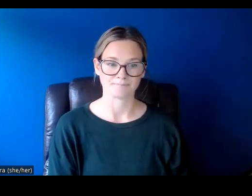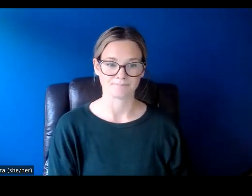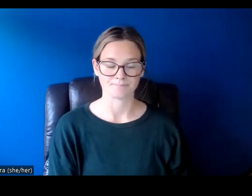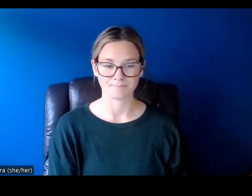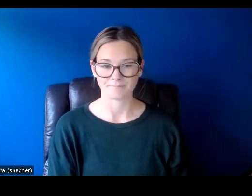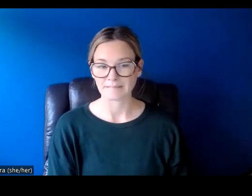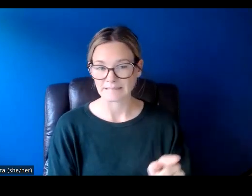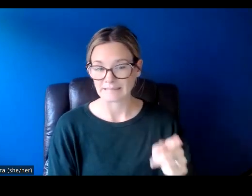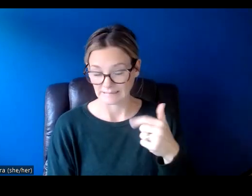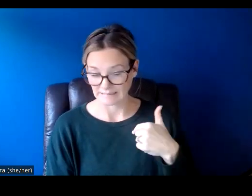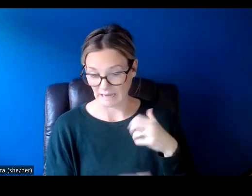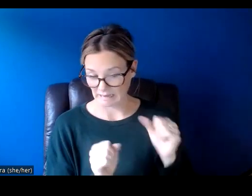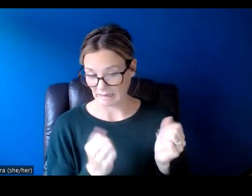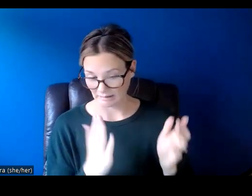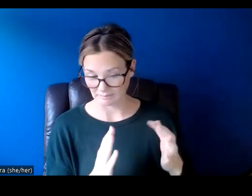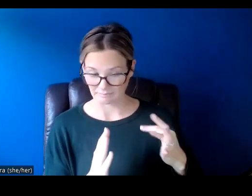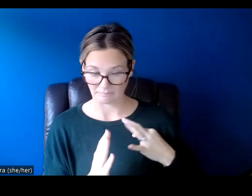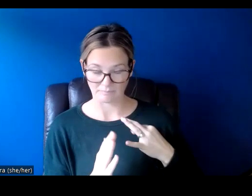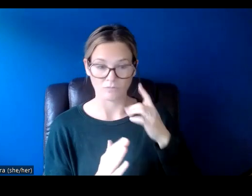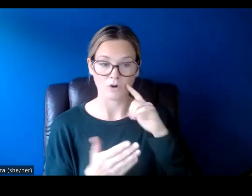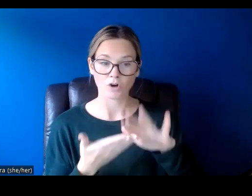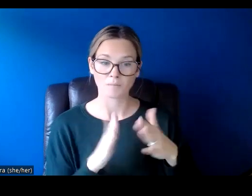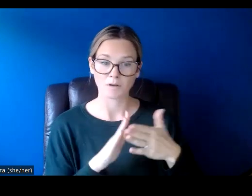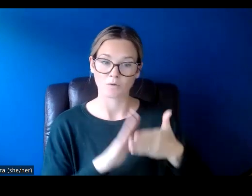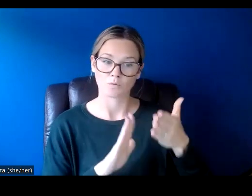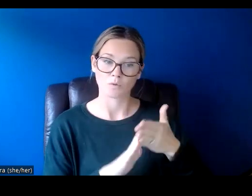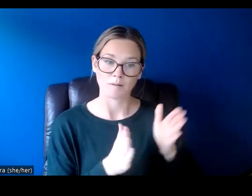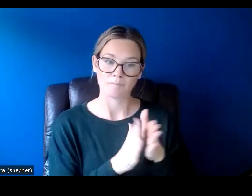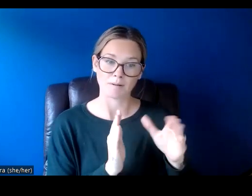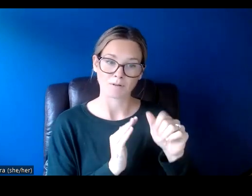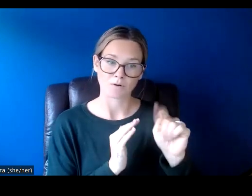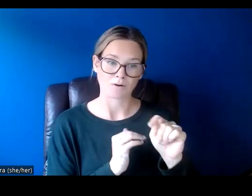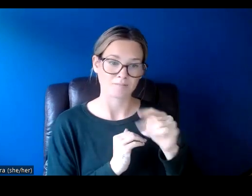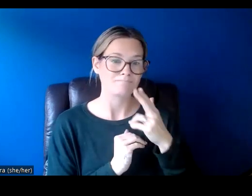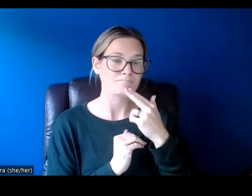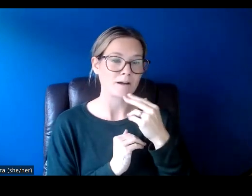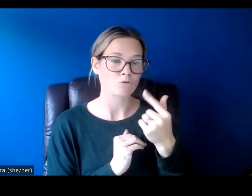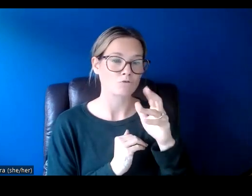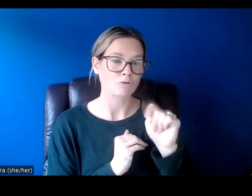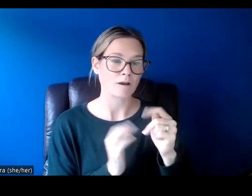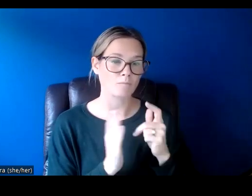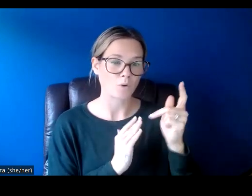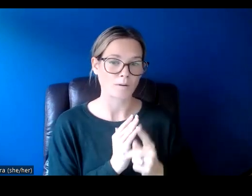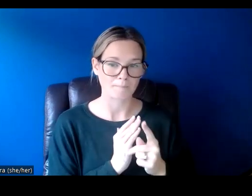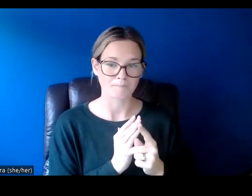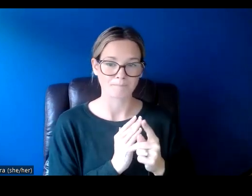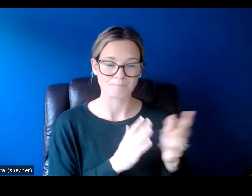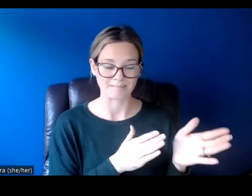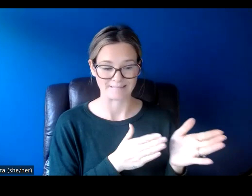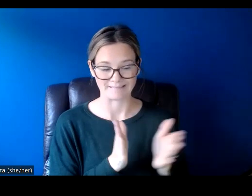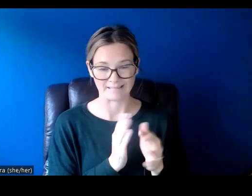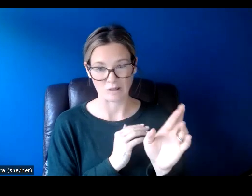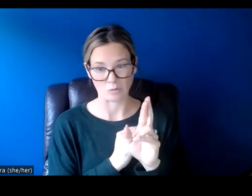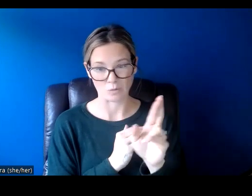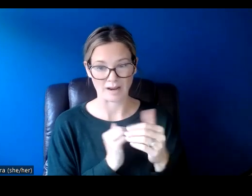here, I am eligible to apply for the Community Run Public Art Microgrant Program 2023. Over on the right